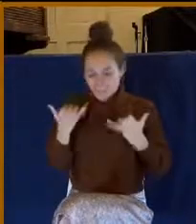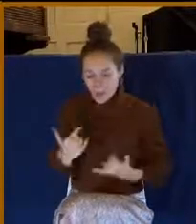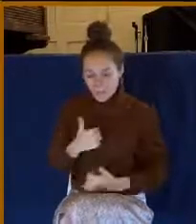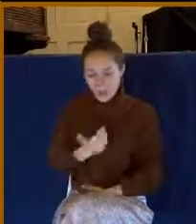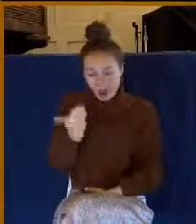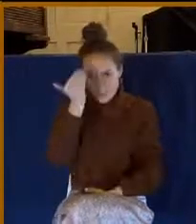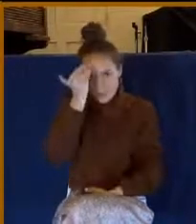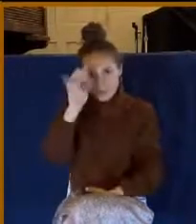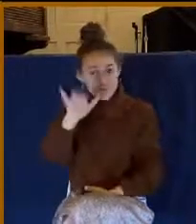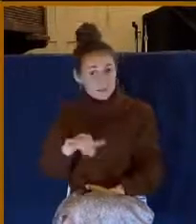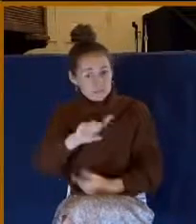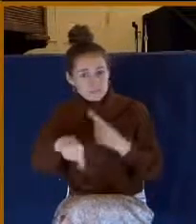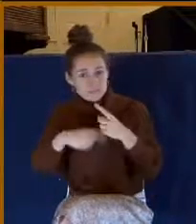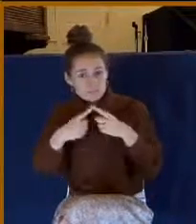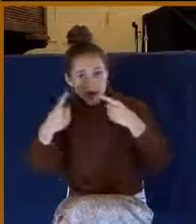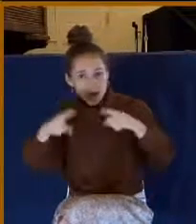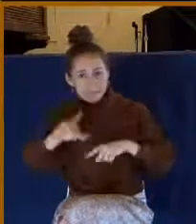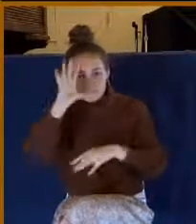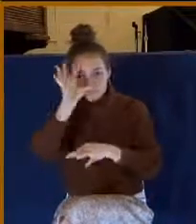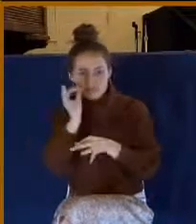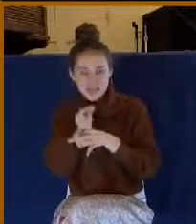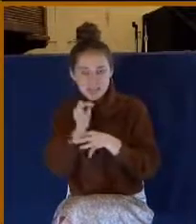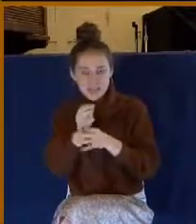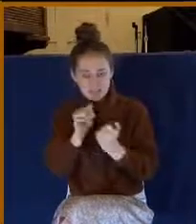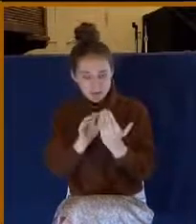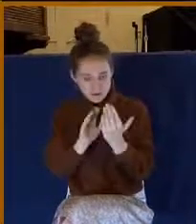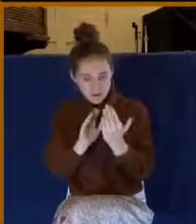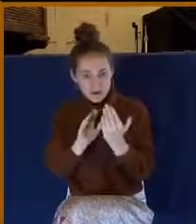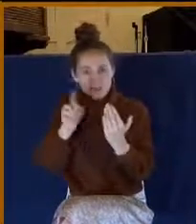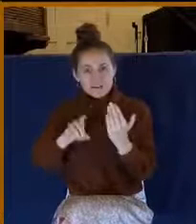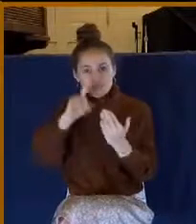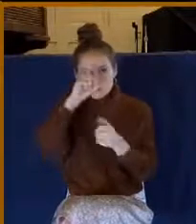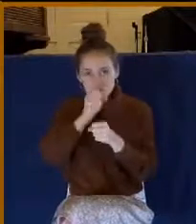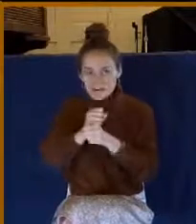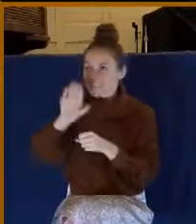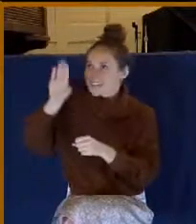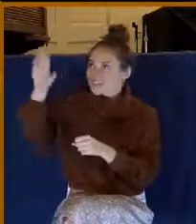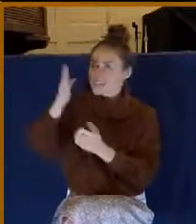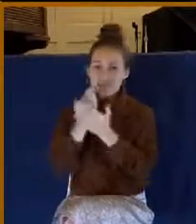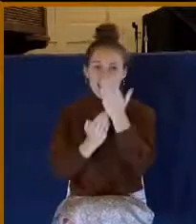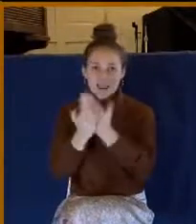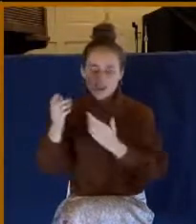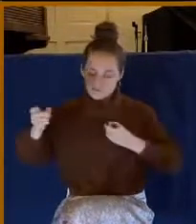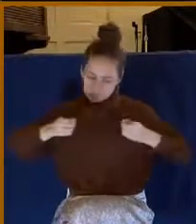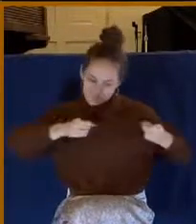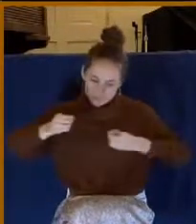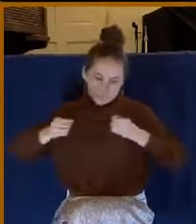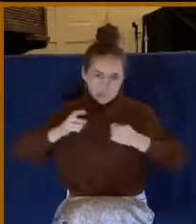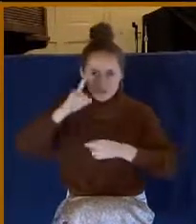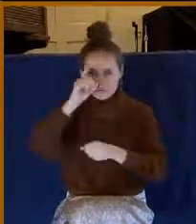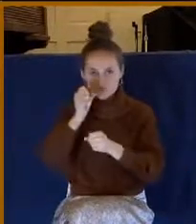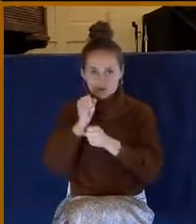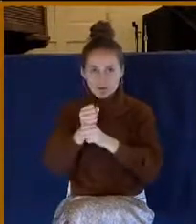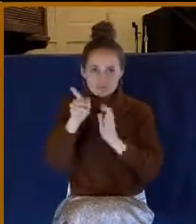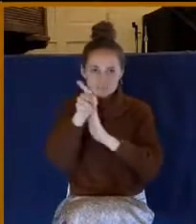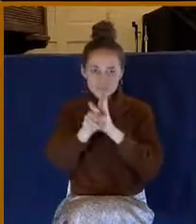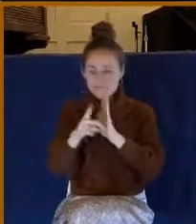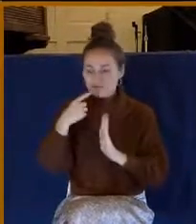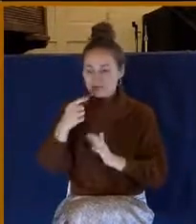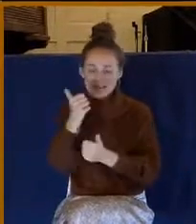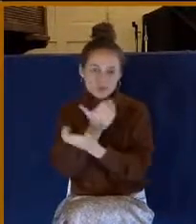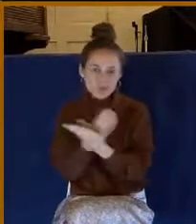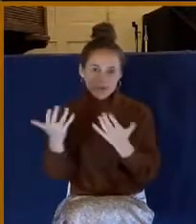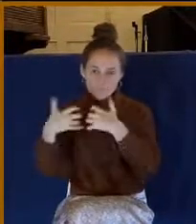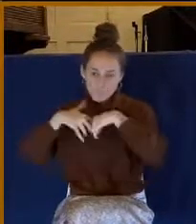is where faith comes in, where we have to trust in the sovereign hand of God. We have to trust in that principle that says all things work together